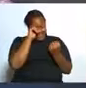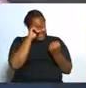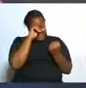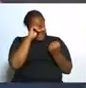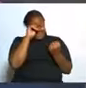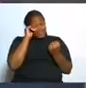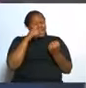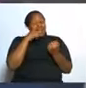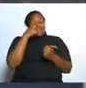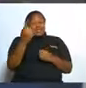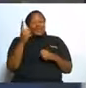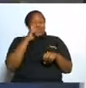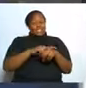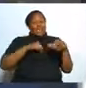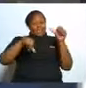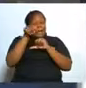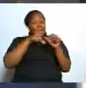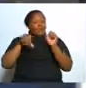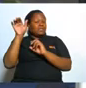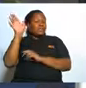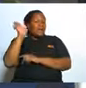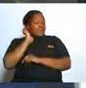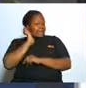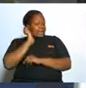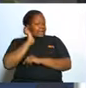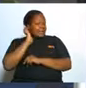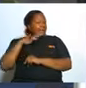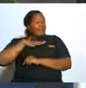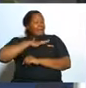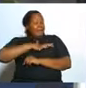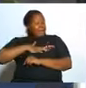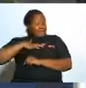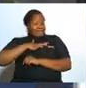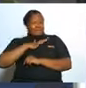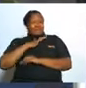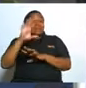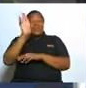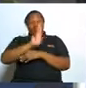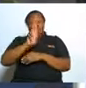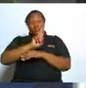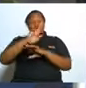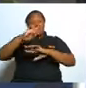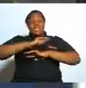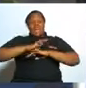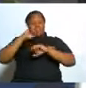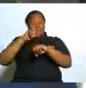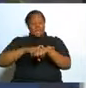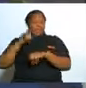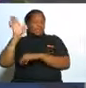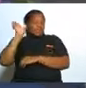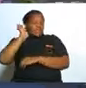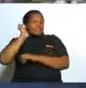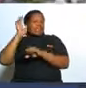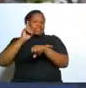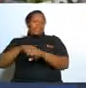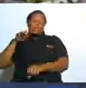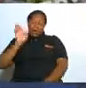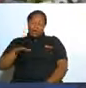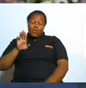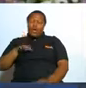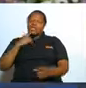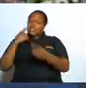so when it comes to listening take enough time to listen when a woman is talking